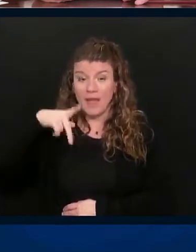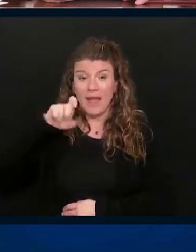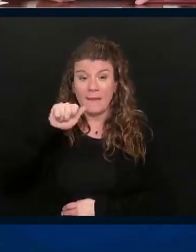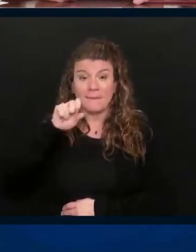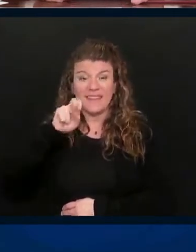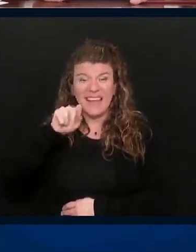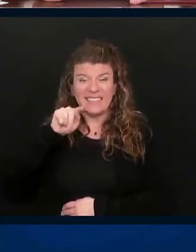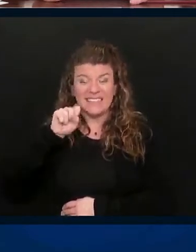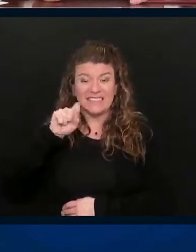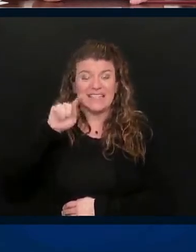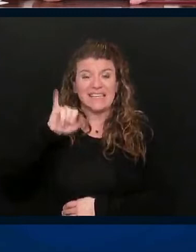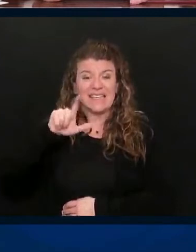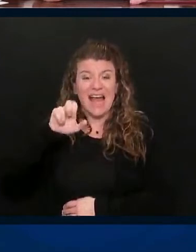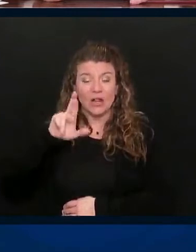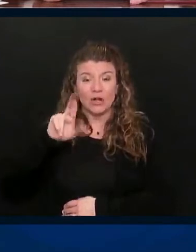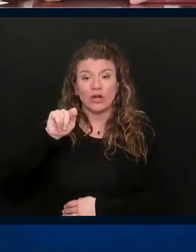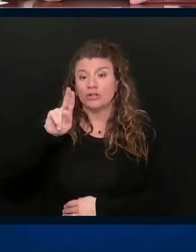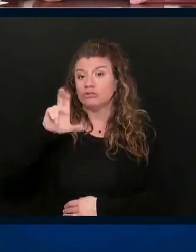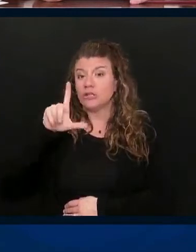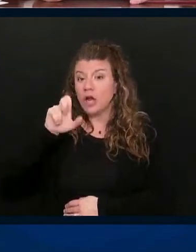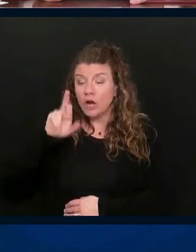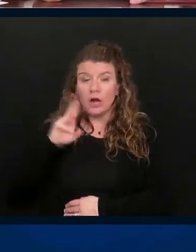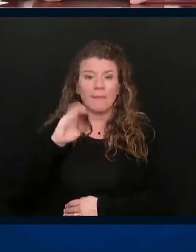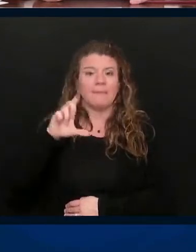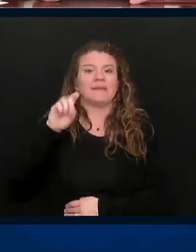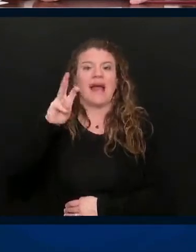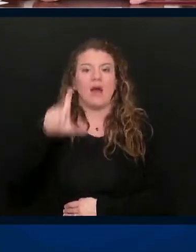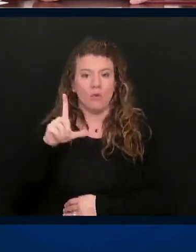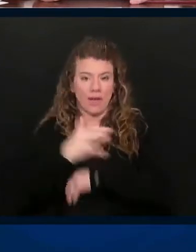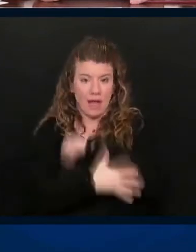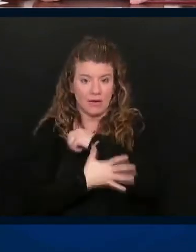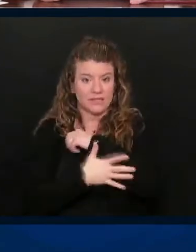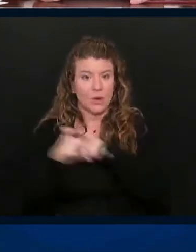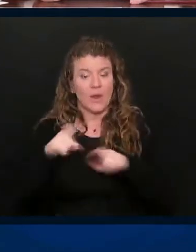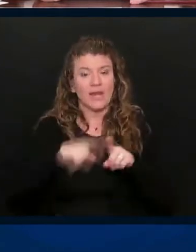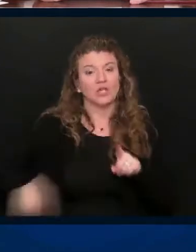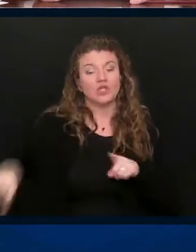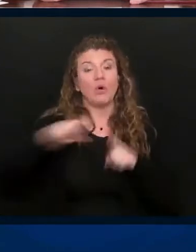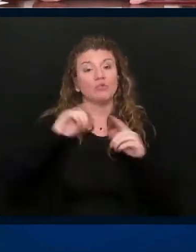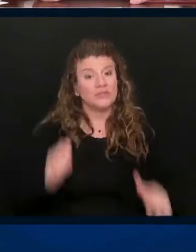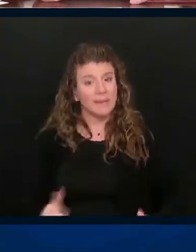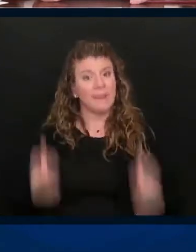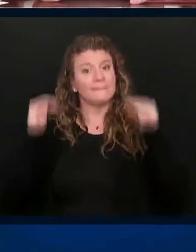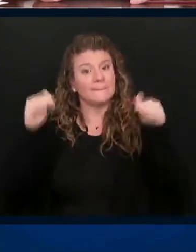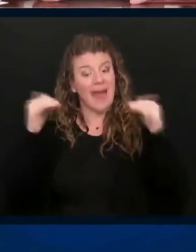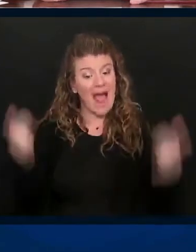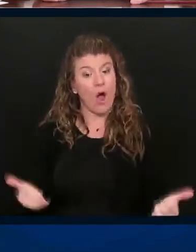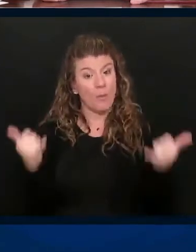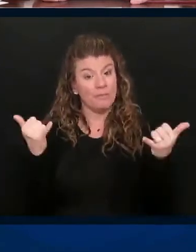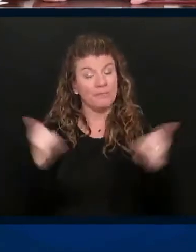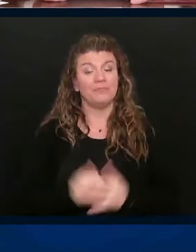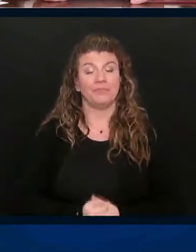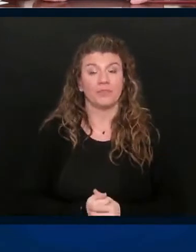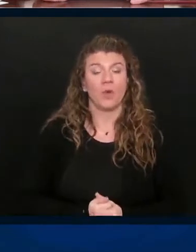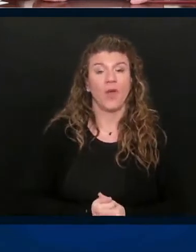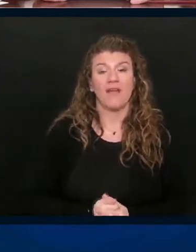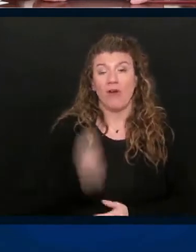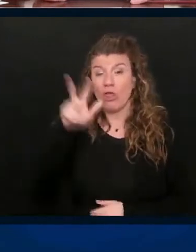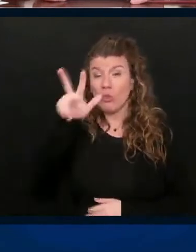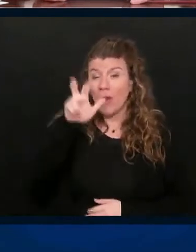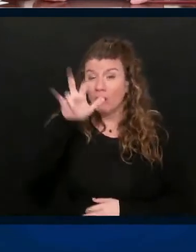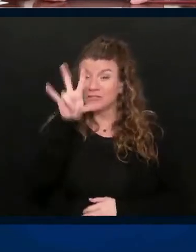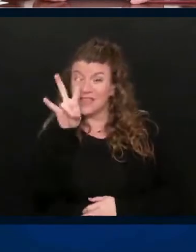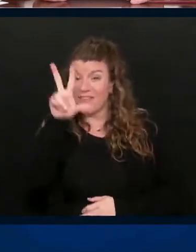Tucker and McDowell Counties. We need you all to step up, step up and step up now. We've got three hundred and seventy three